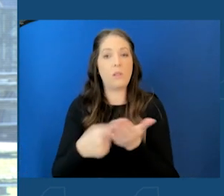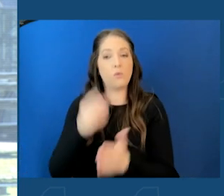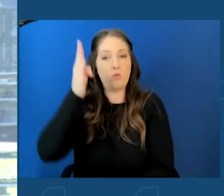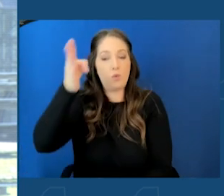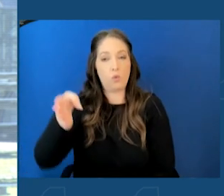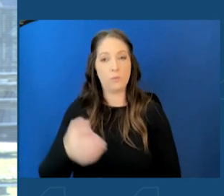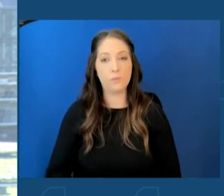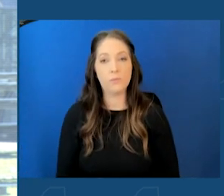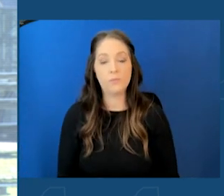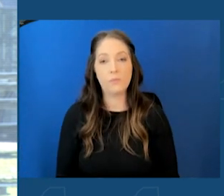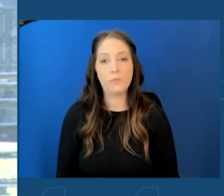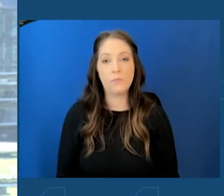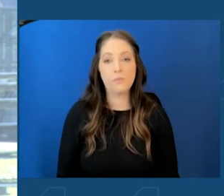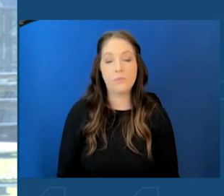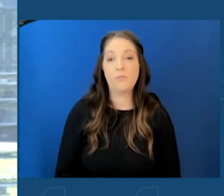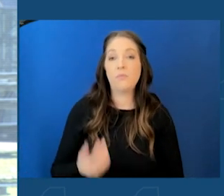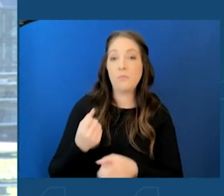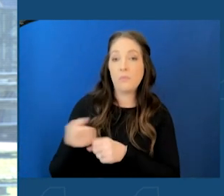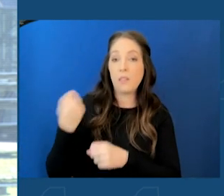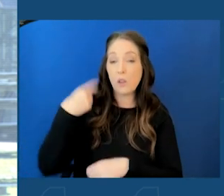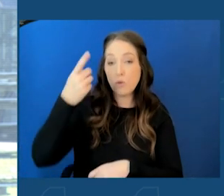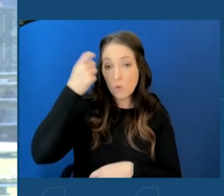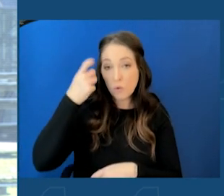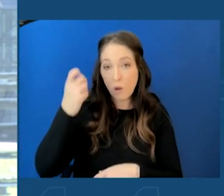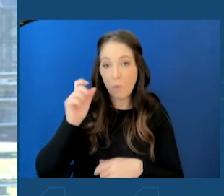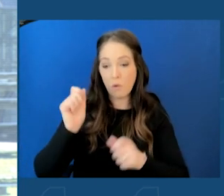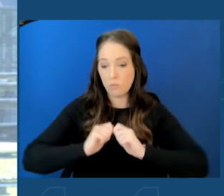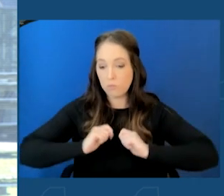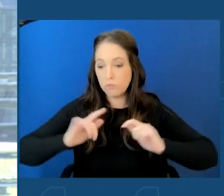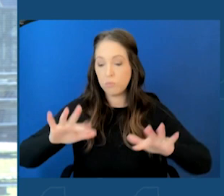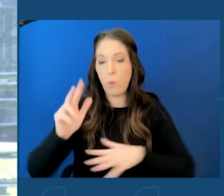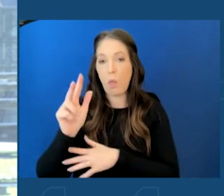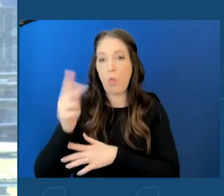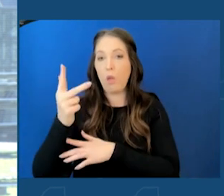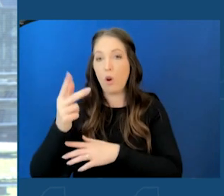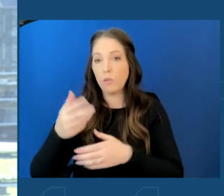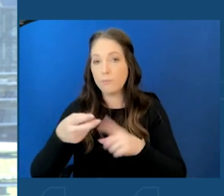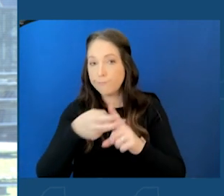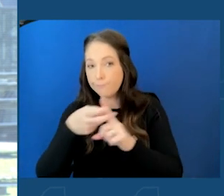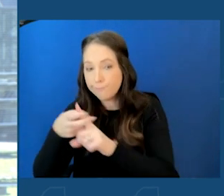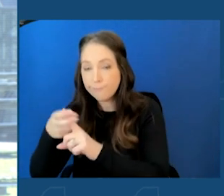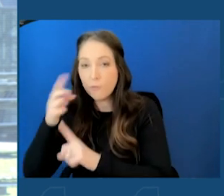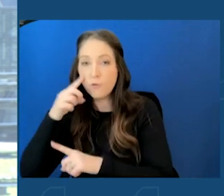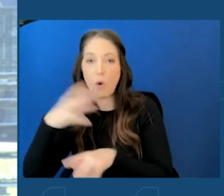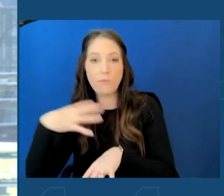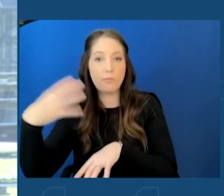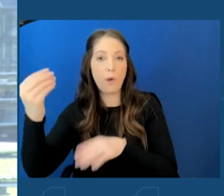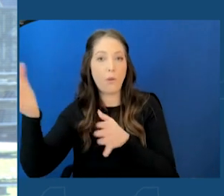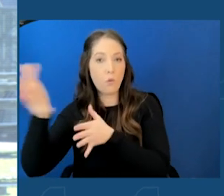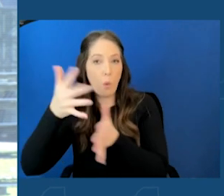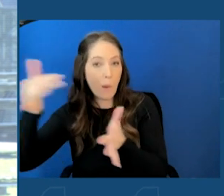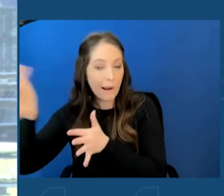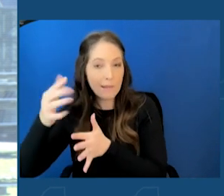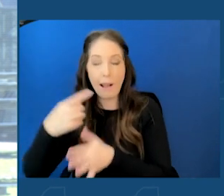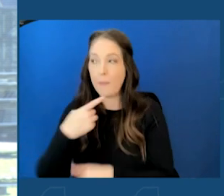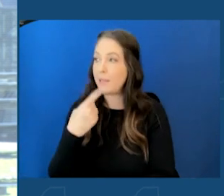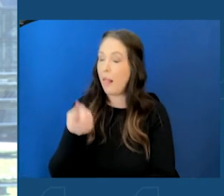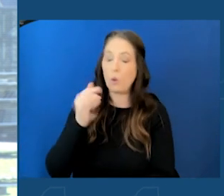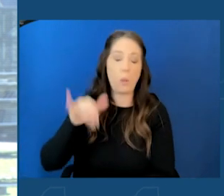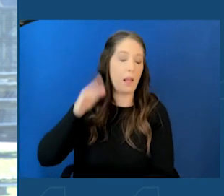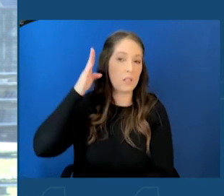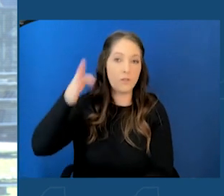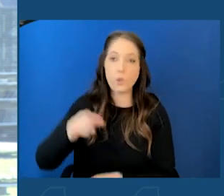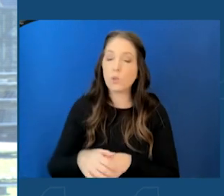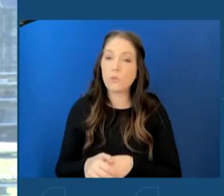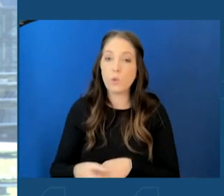Last summer, we launched our third solicitation for offshore wind. I'm telling you, the future is offshore wind, 2 gigawatts for